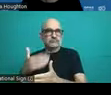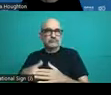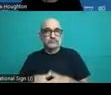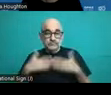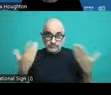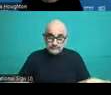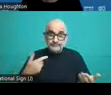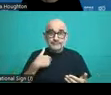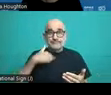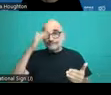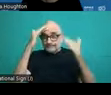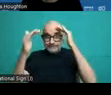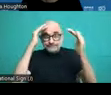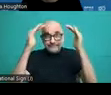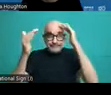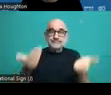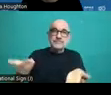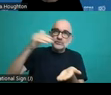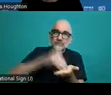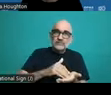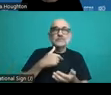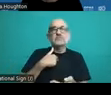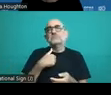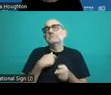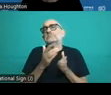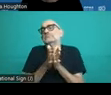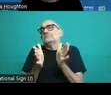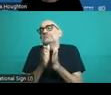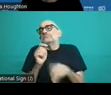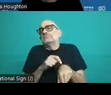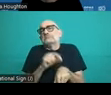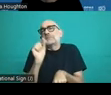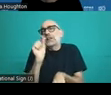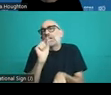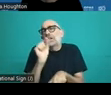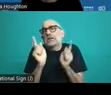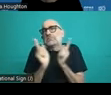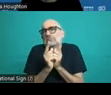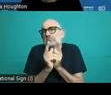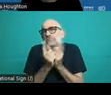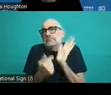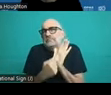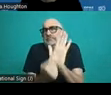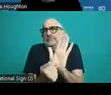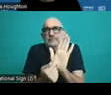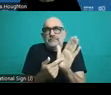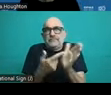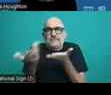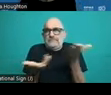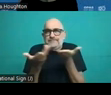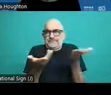Good morning, everybody. Greetings to everybody. I'm going to take just a couple of minutes for a